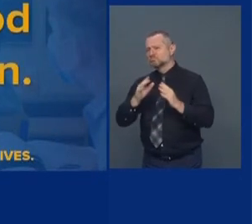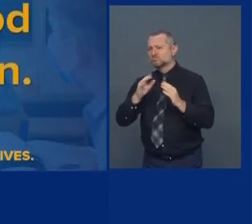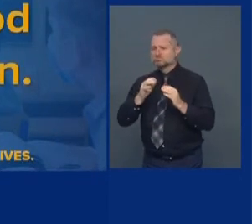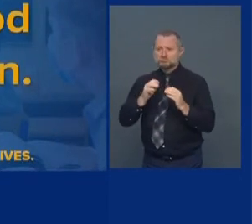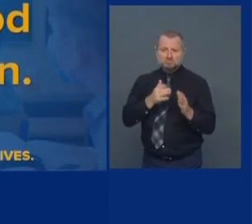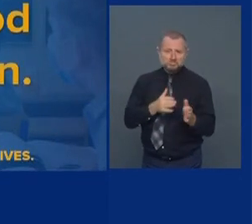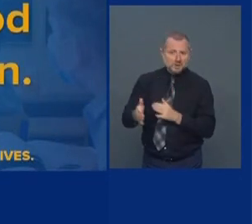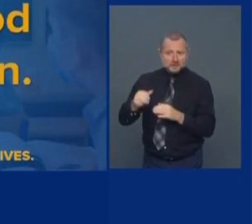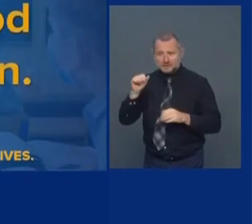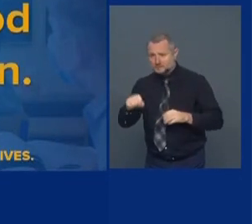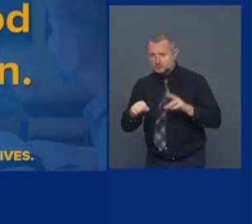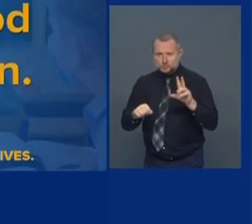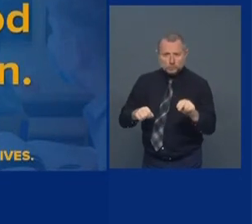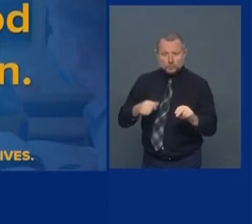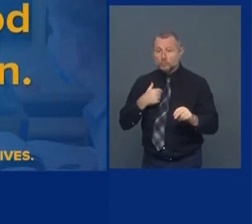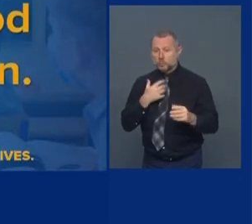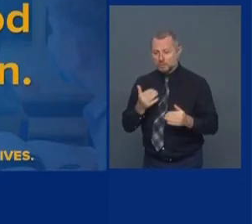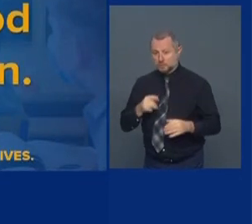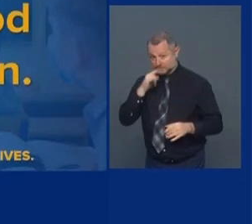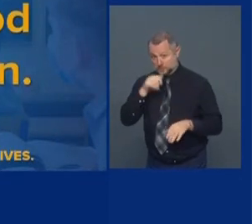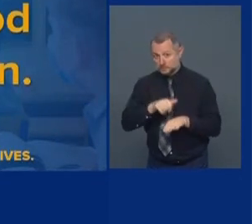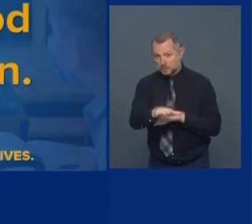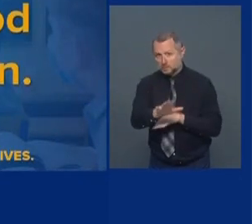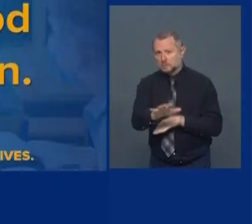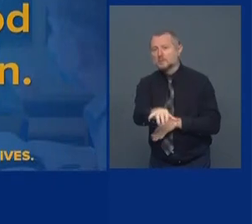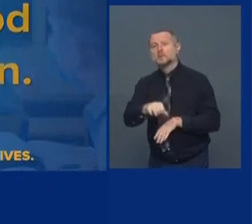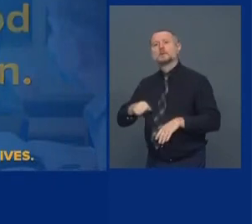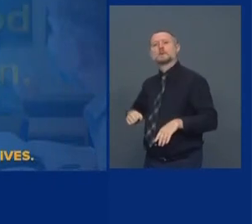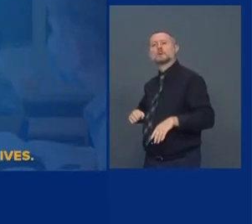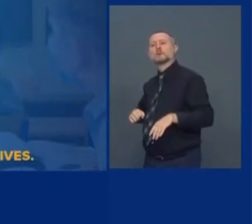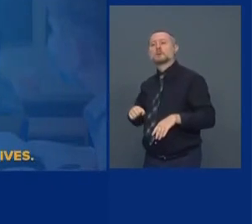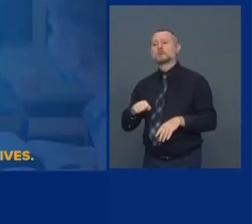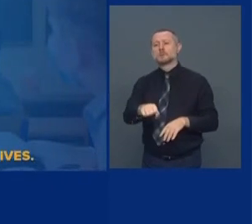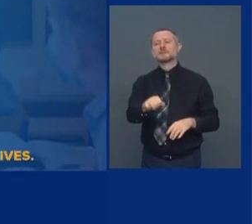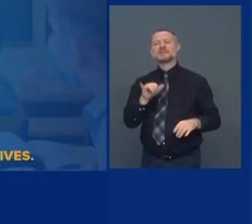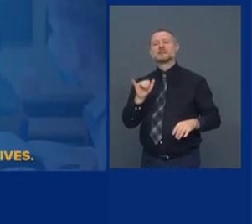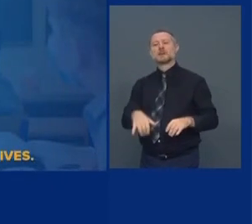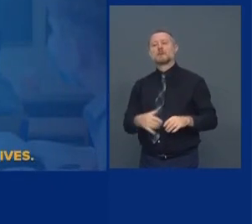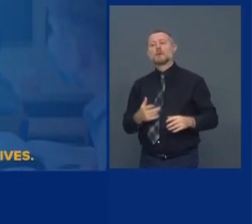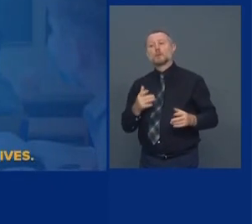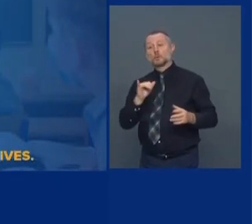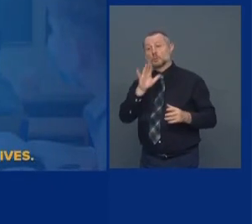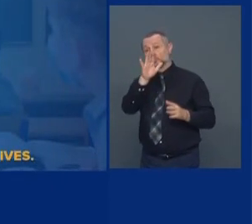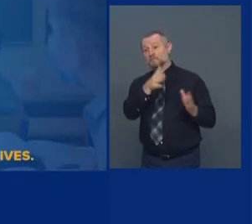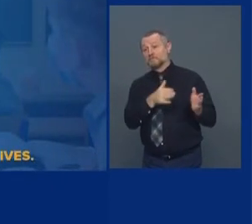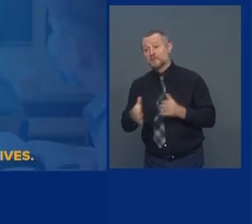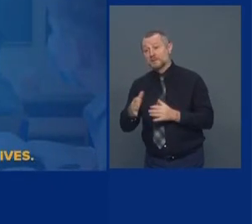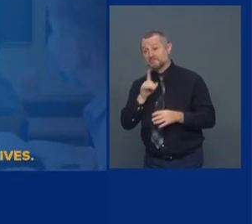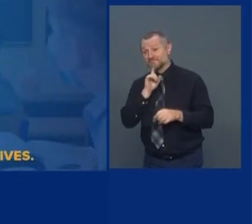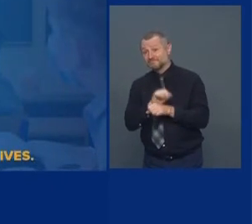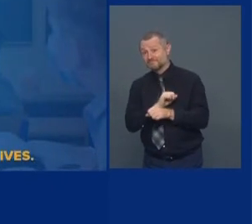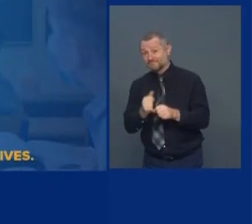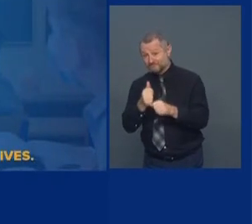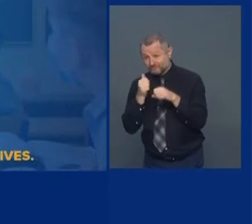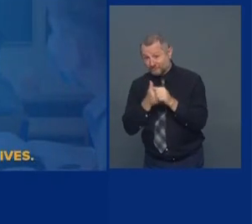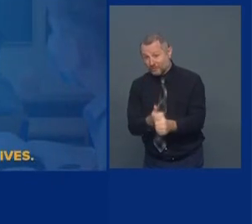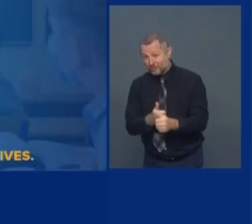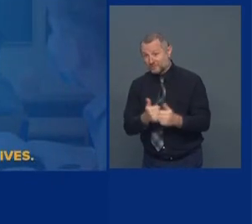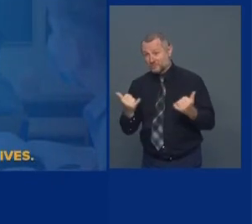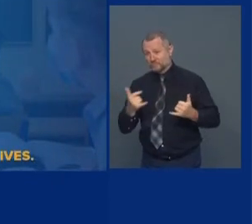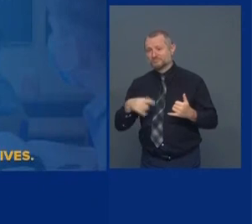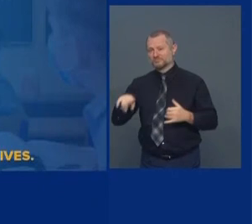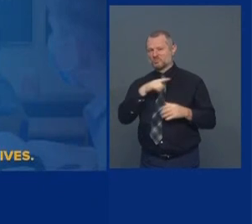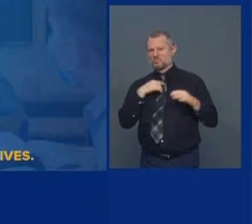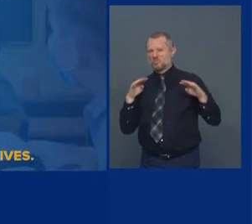that's where we are. Plans, are they actually happening? And the parents and the